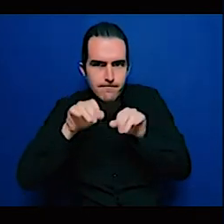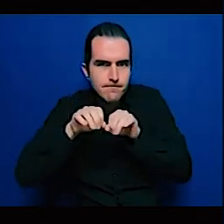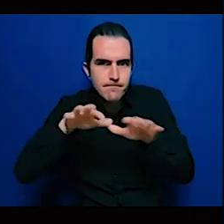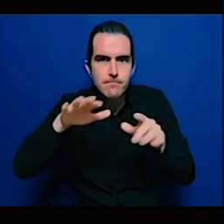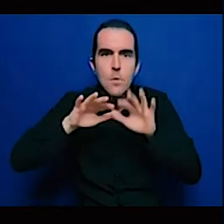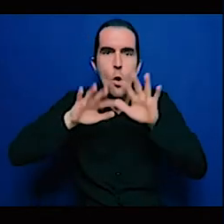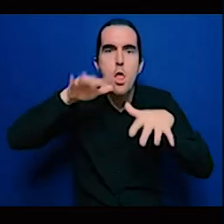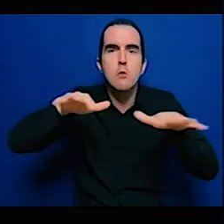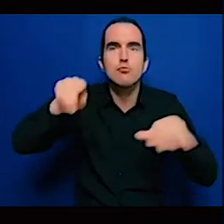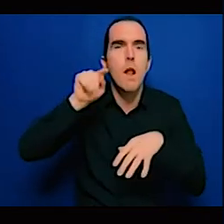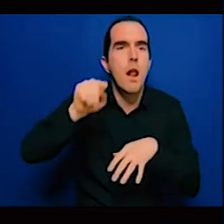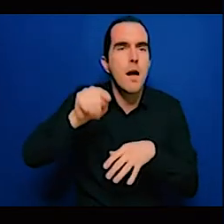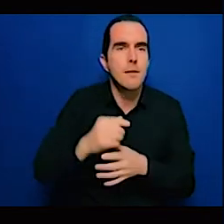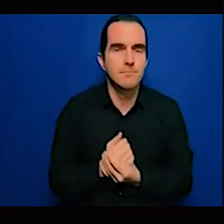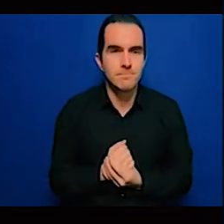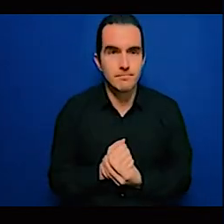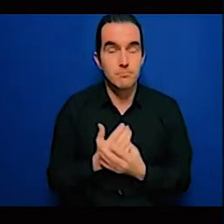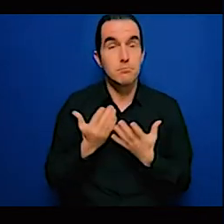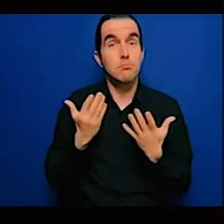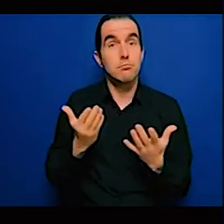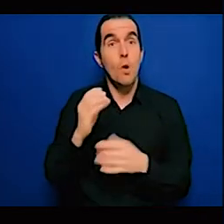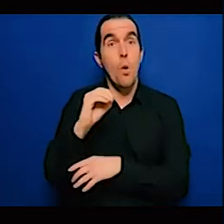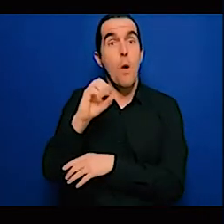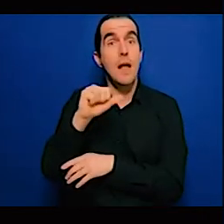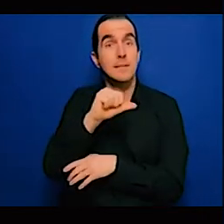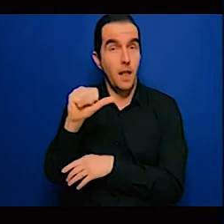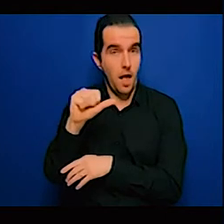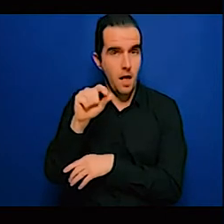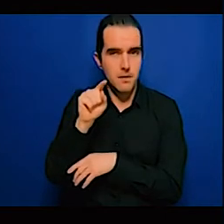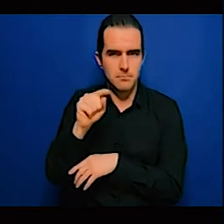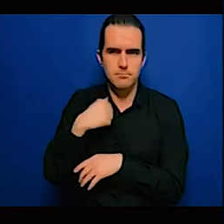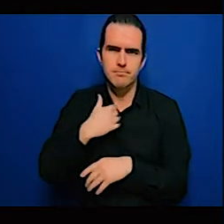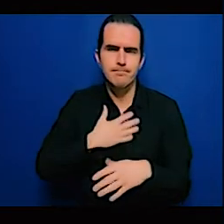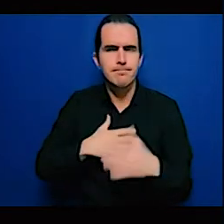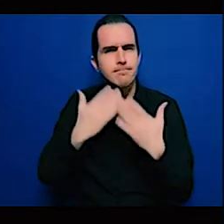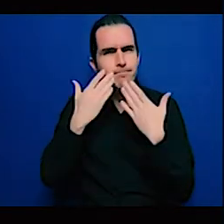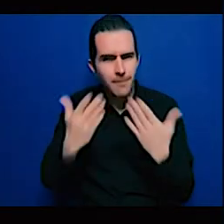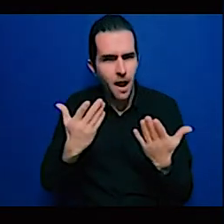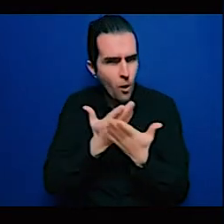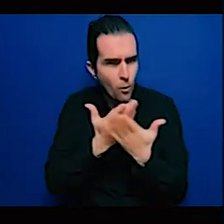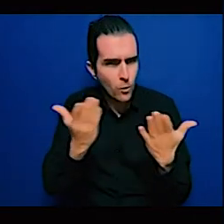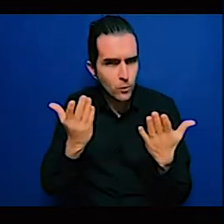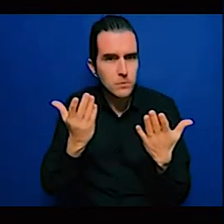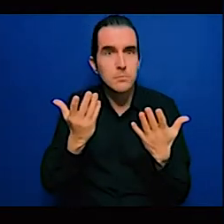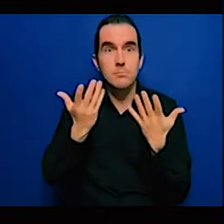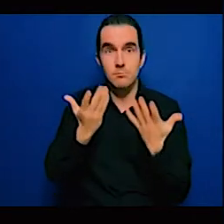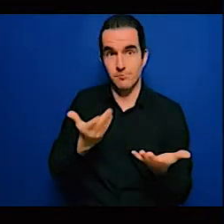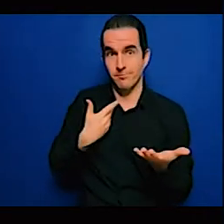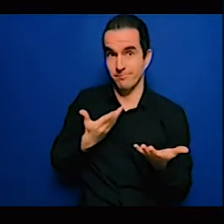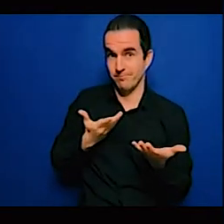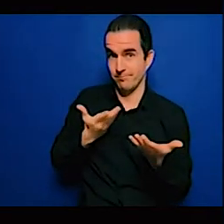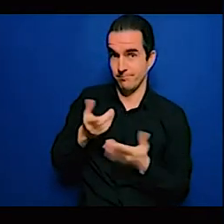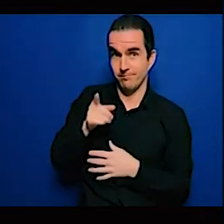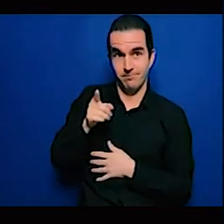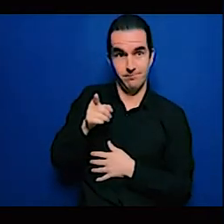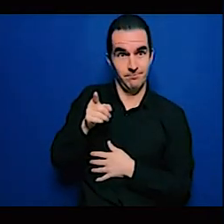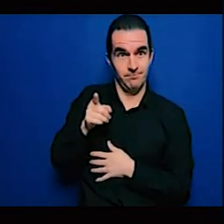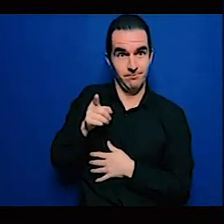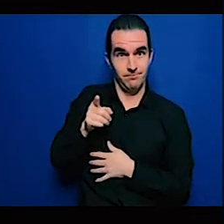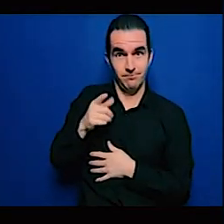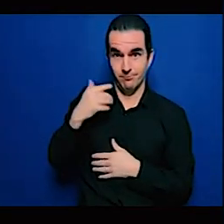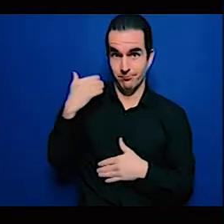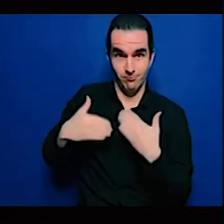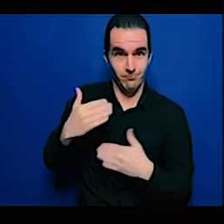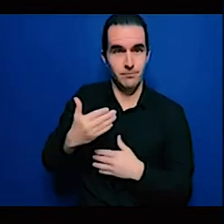flow conversation, meaning that we're going to be discussing two main areas. The